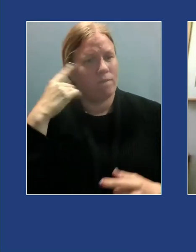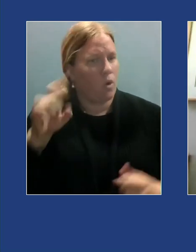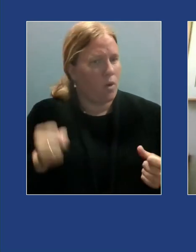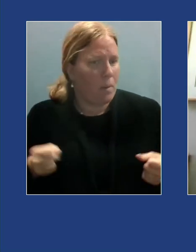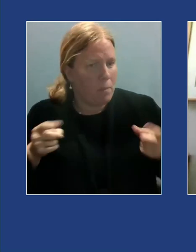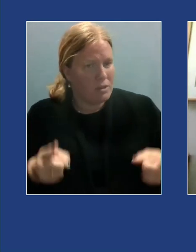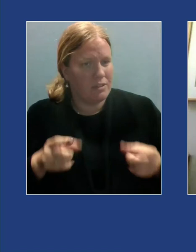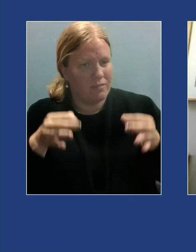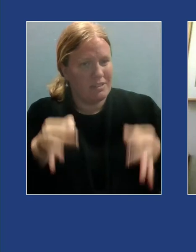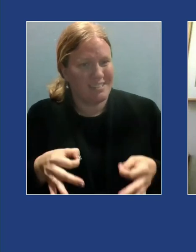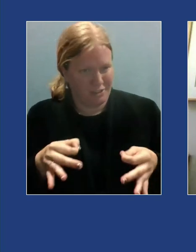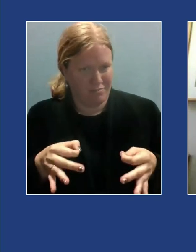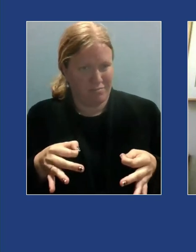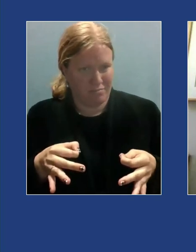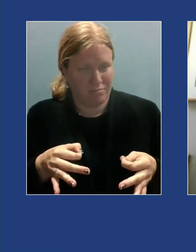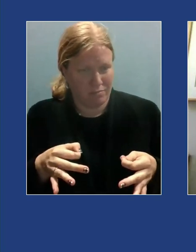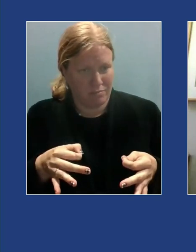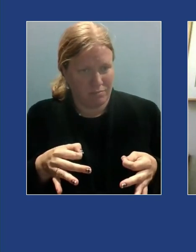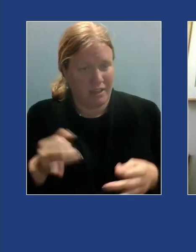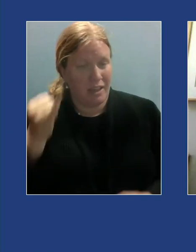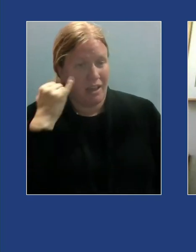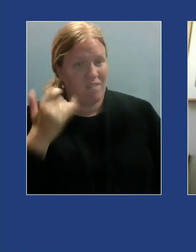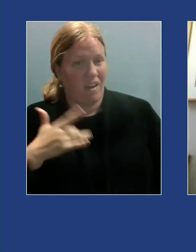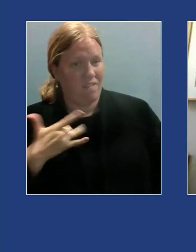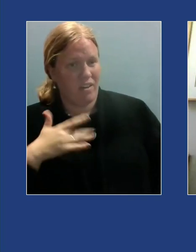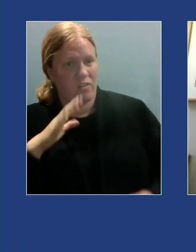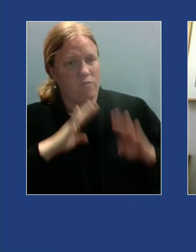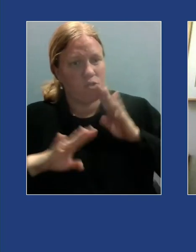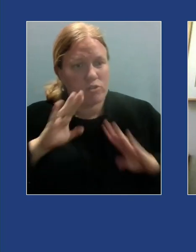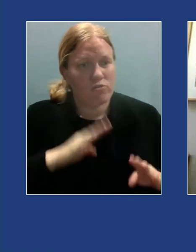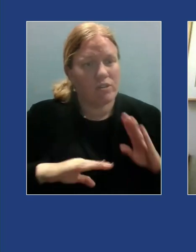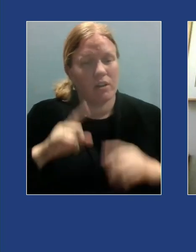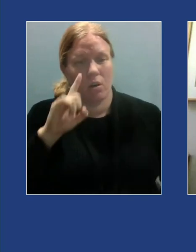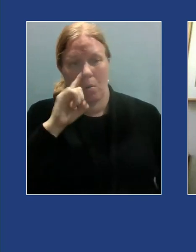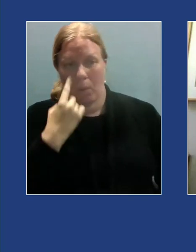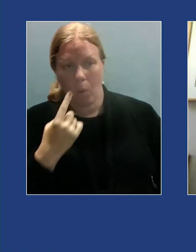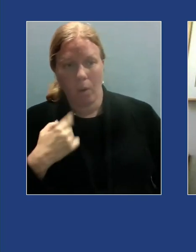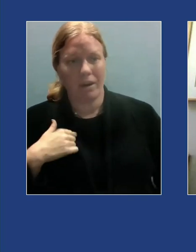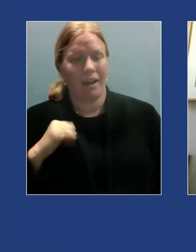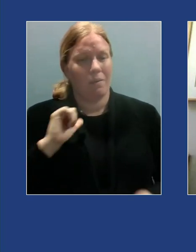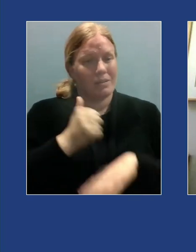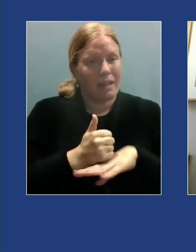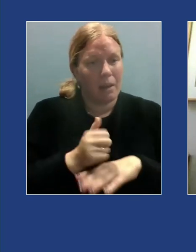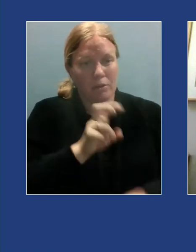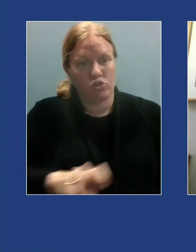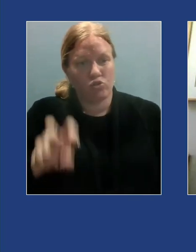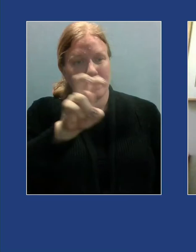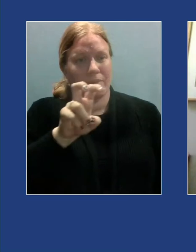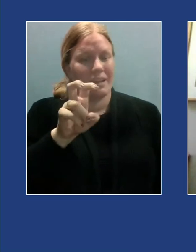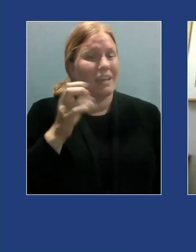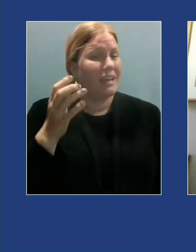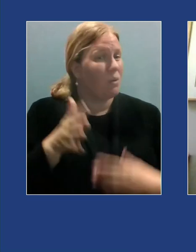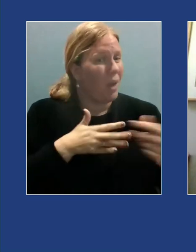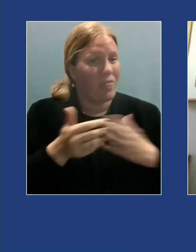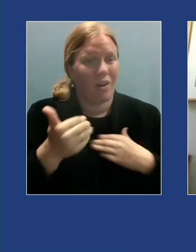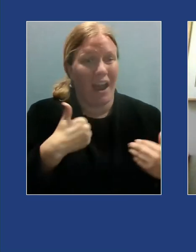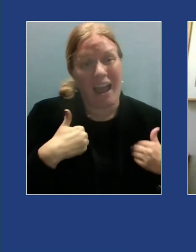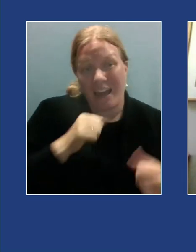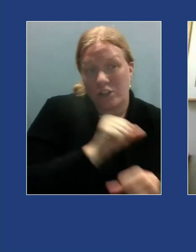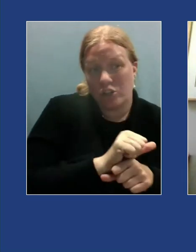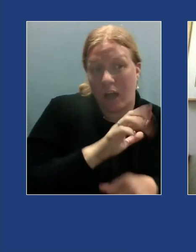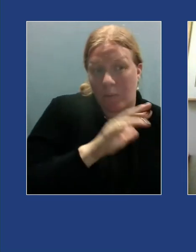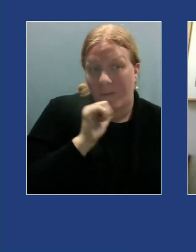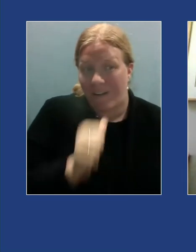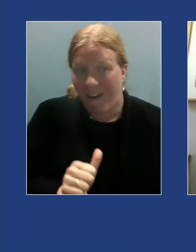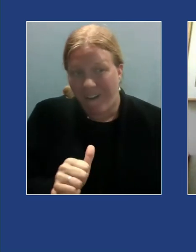I would feel frustrated frustrated or bored I would book a trip somewhere whether I had a job or not these vacations were usually an escape